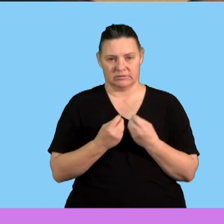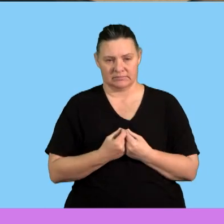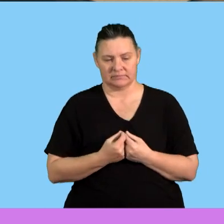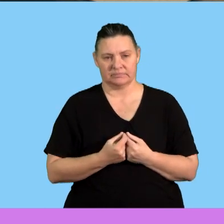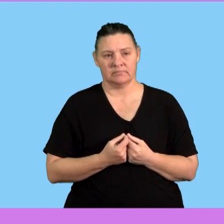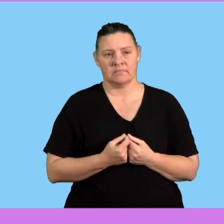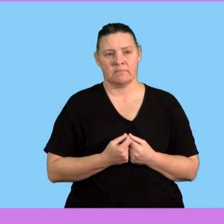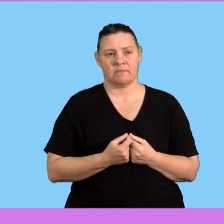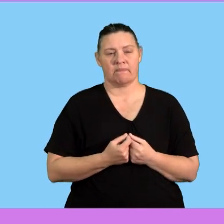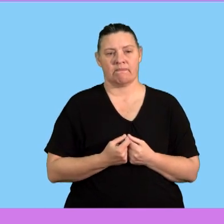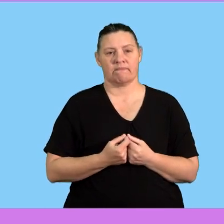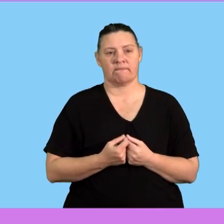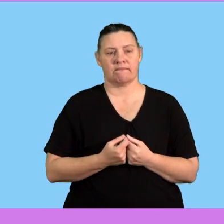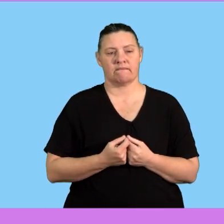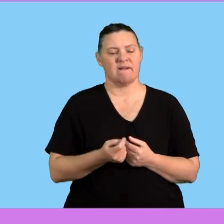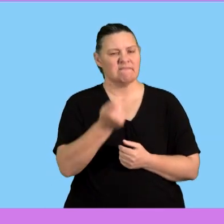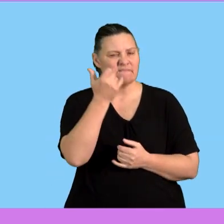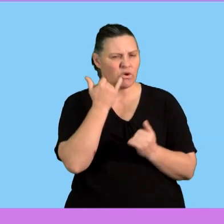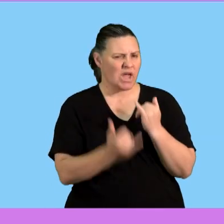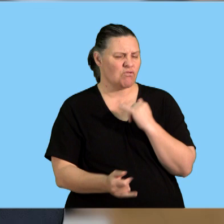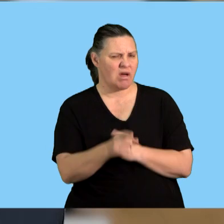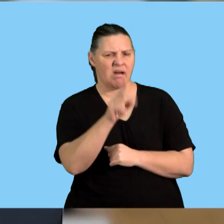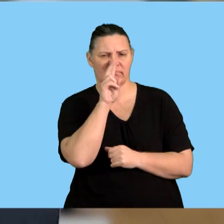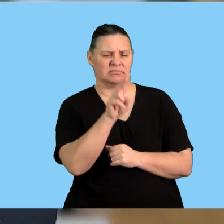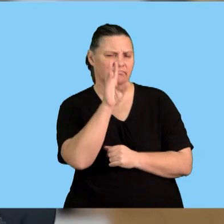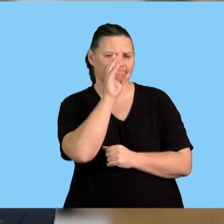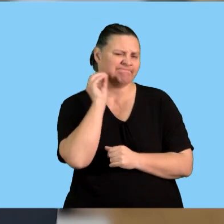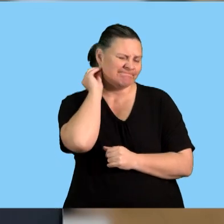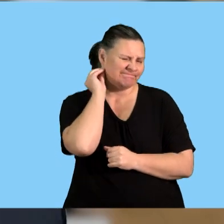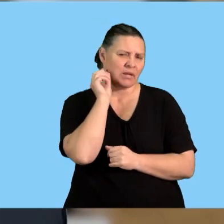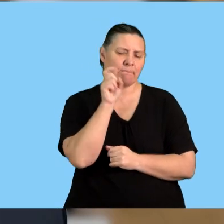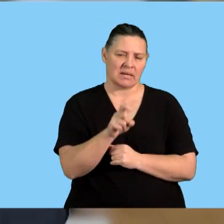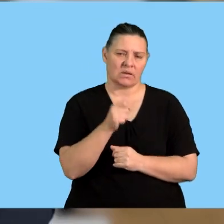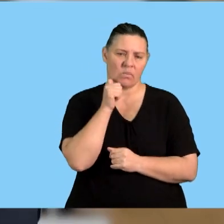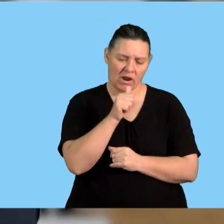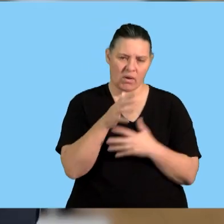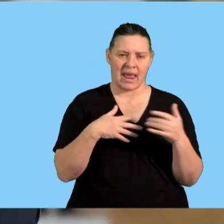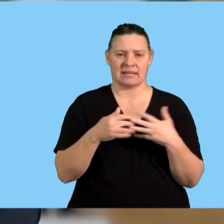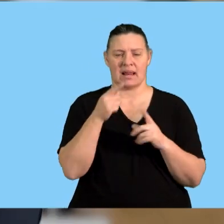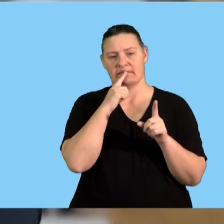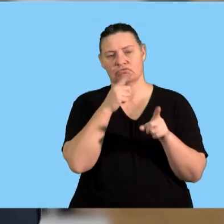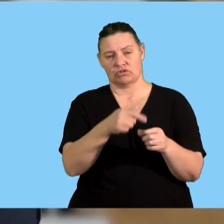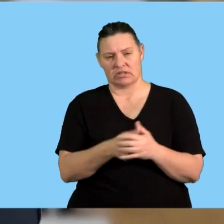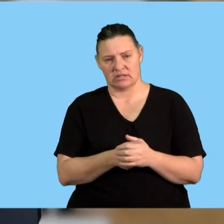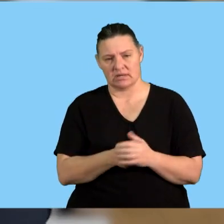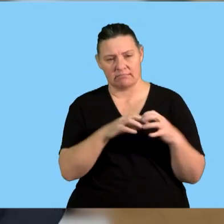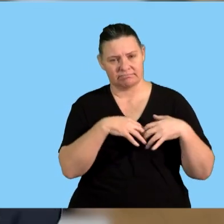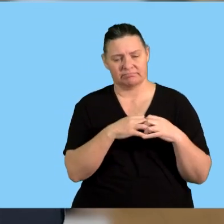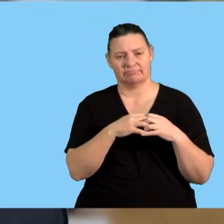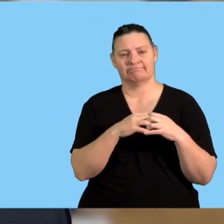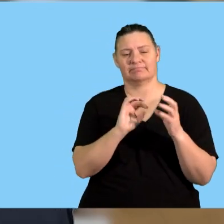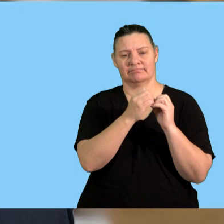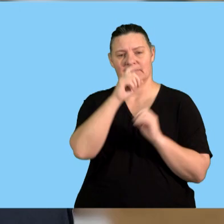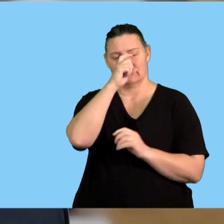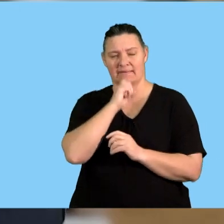something together now guys there's a few things that I want you to always consider when you deal with instruction and